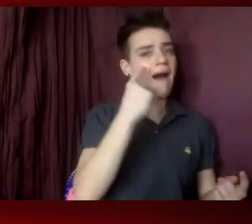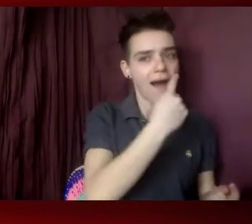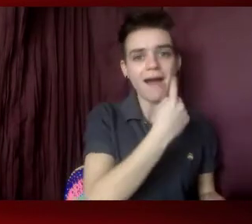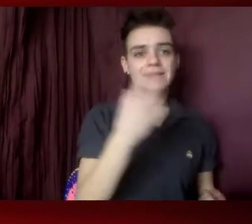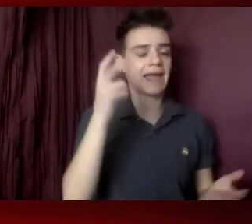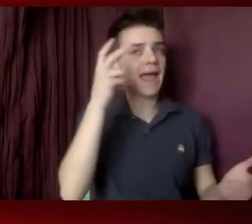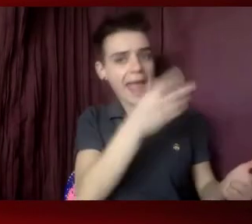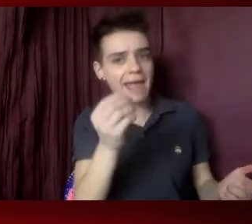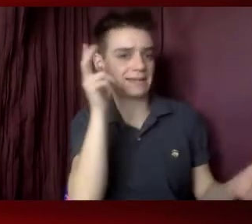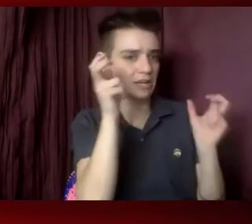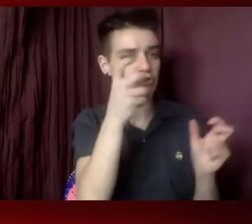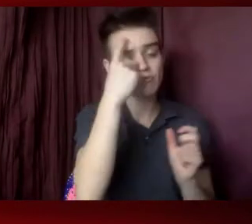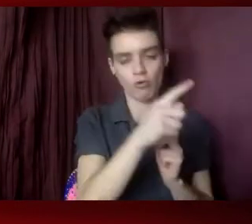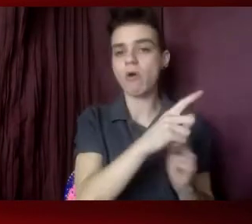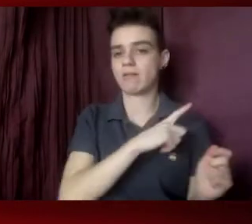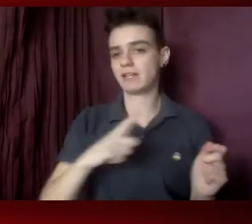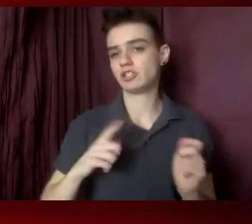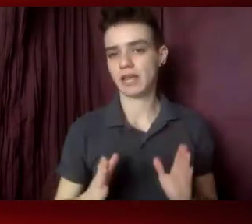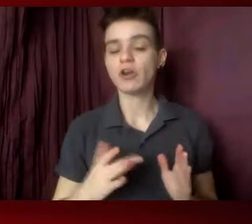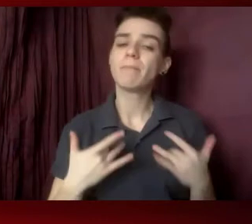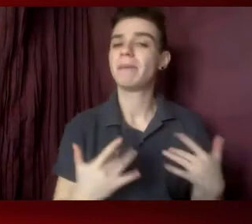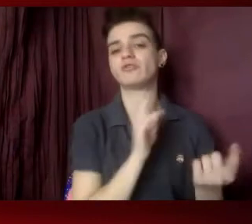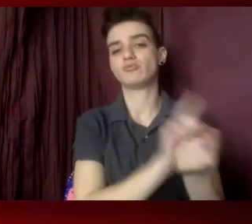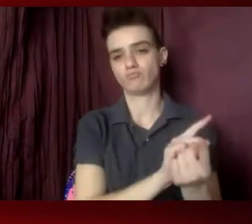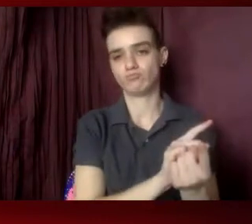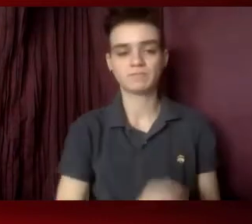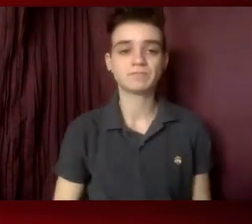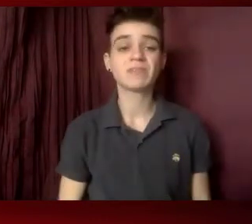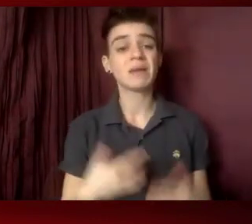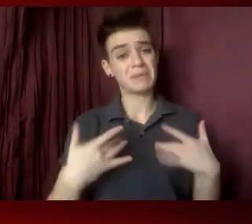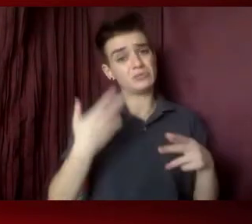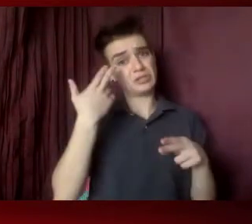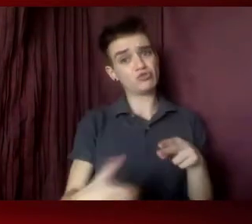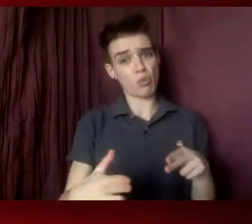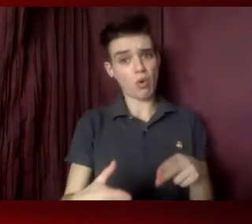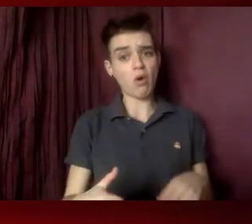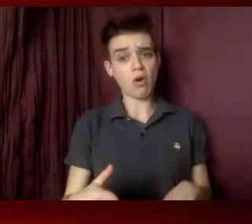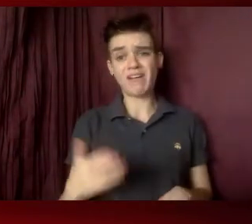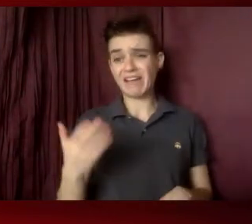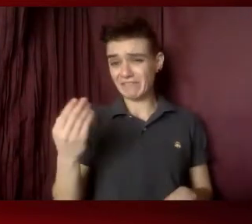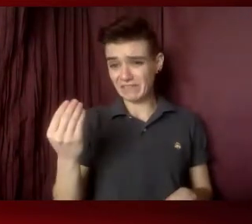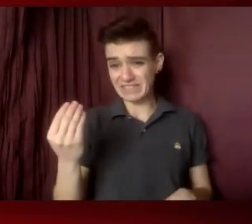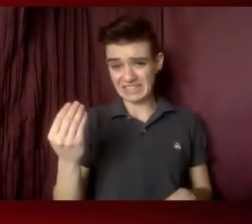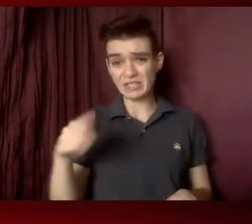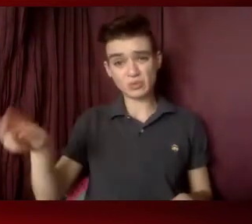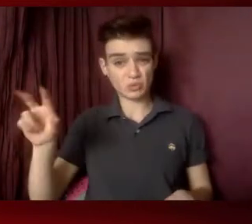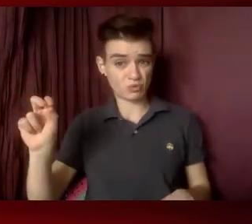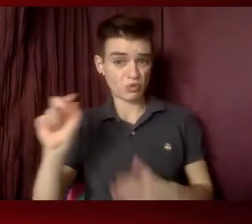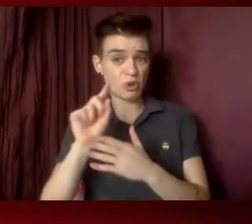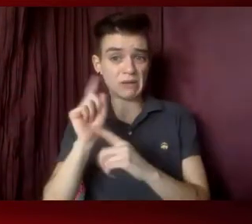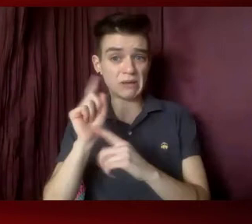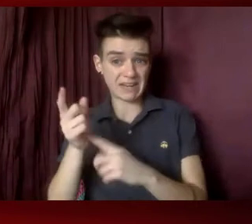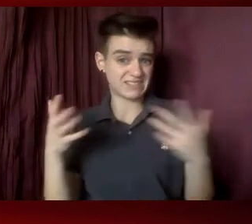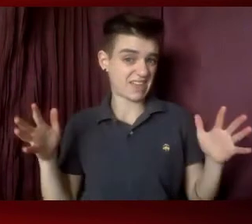legislator. So you normally will meet with them. The meetings are super short, anywhere from like 15 minutes to 30 minutes